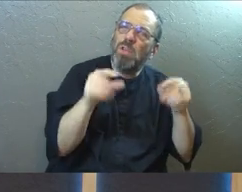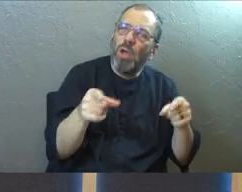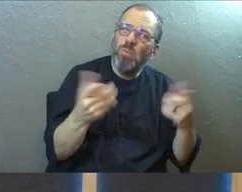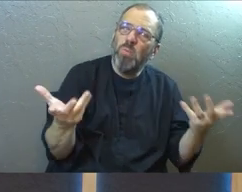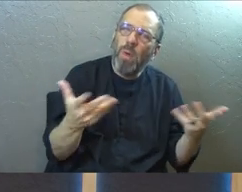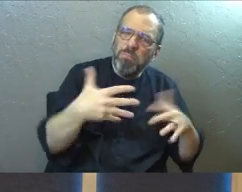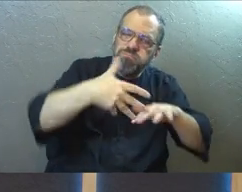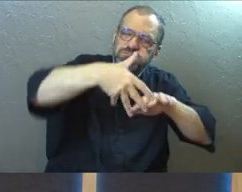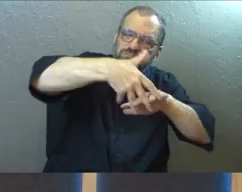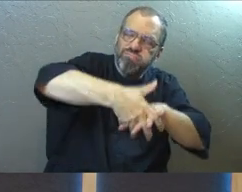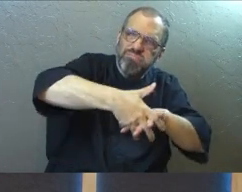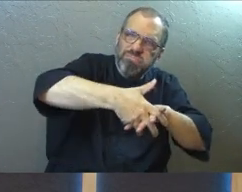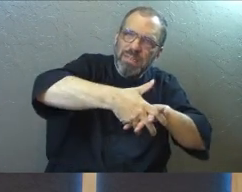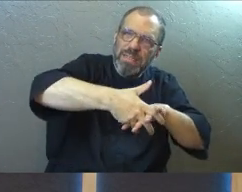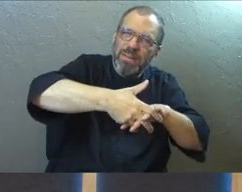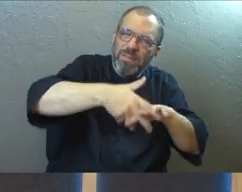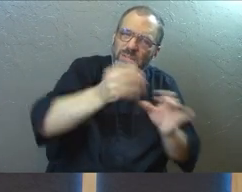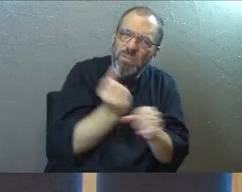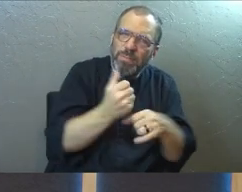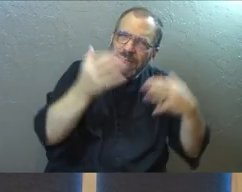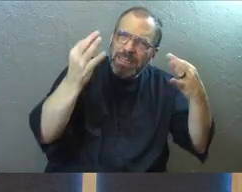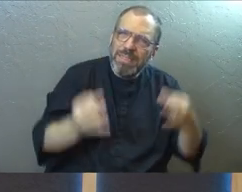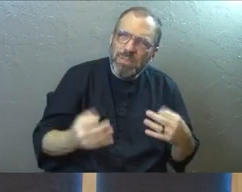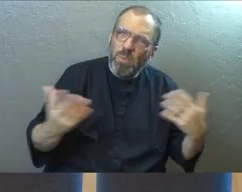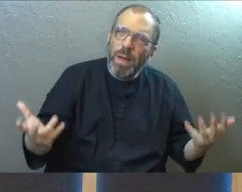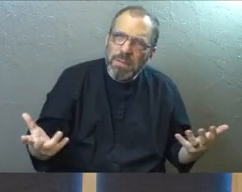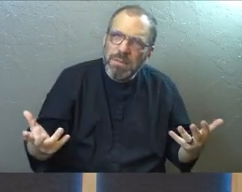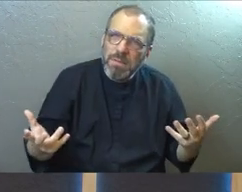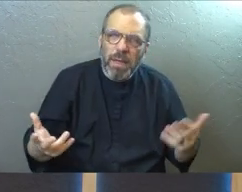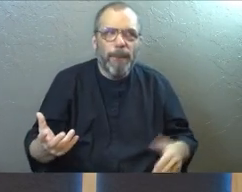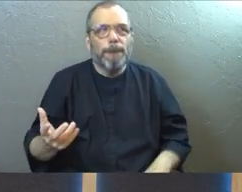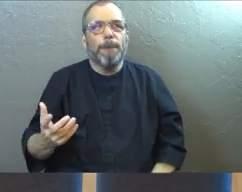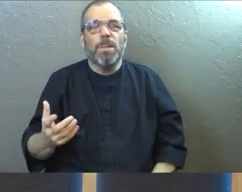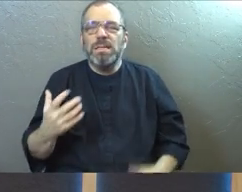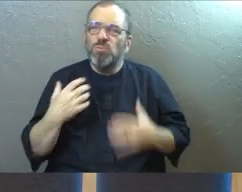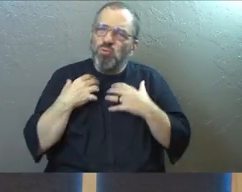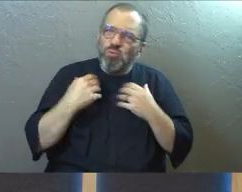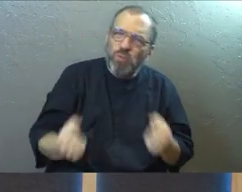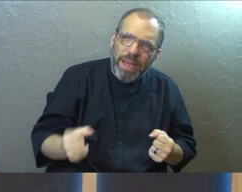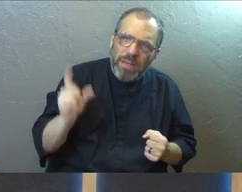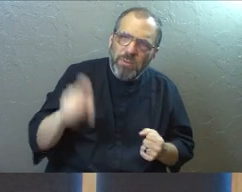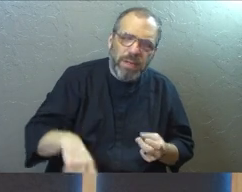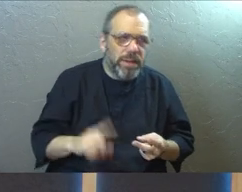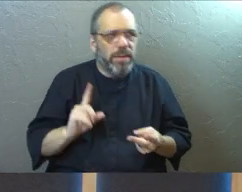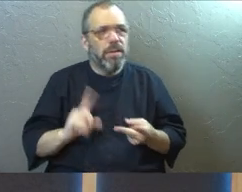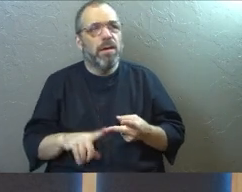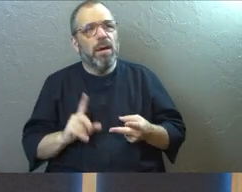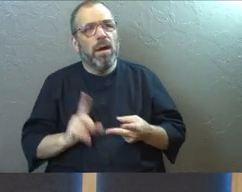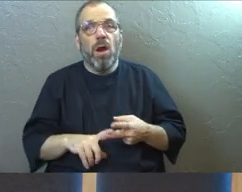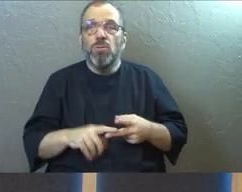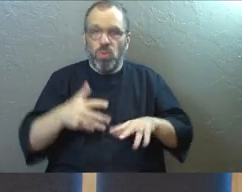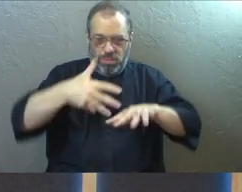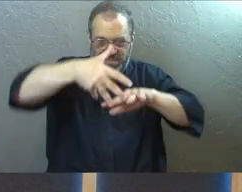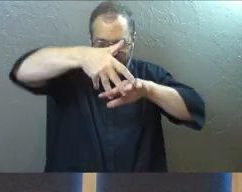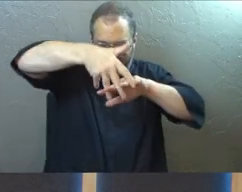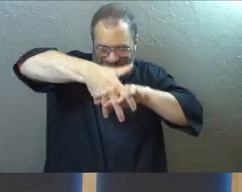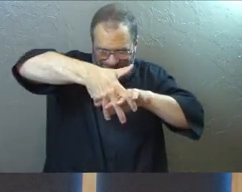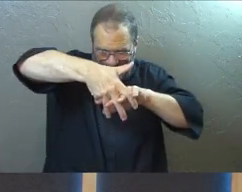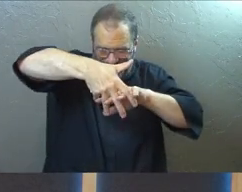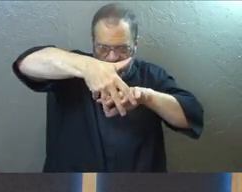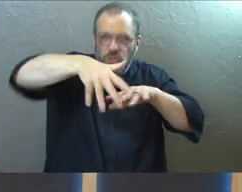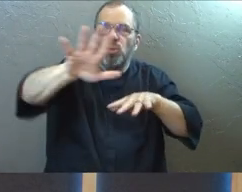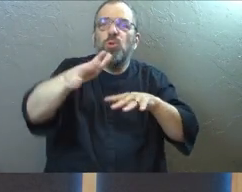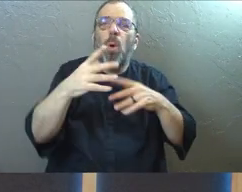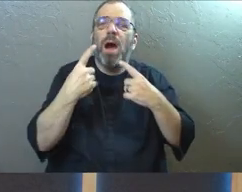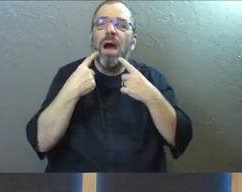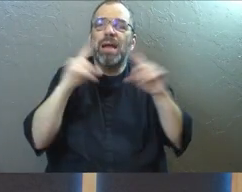grow your roots into when you need to make decisions, when you need something, when you need strength, when you need to be strong, your roots grow down into your